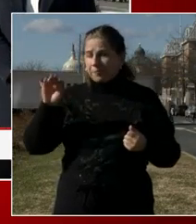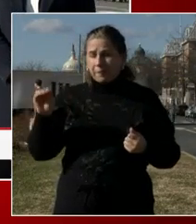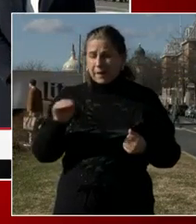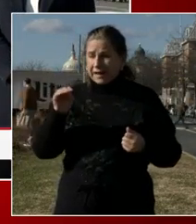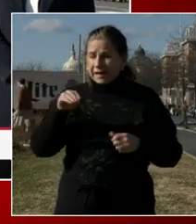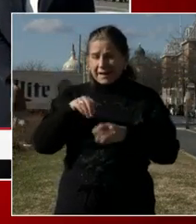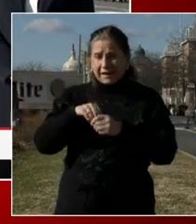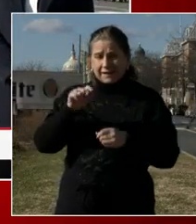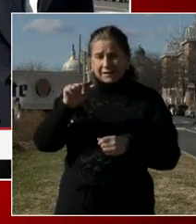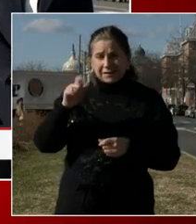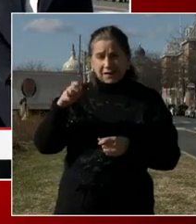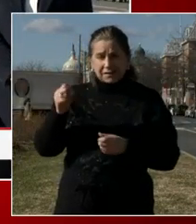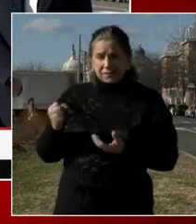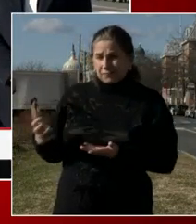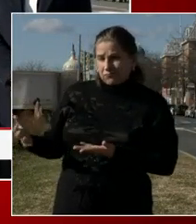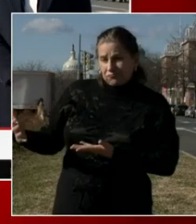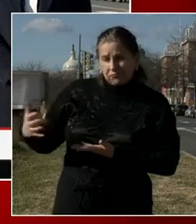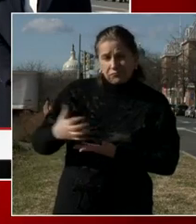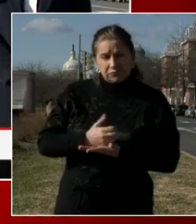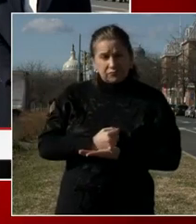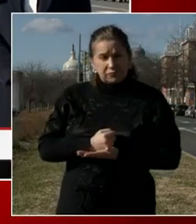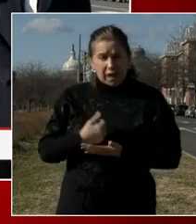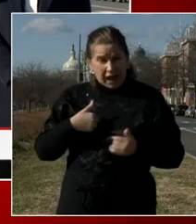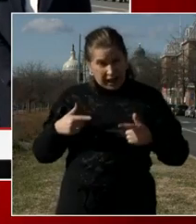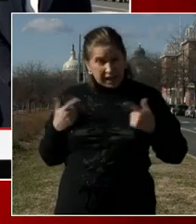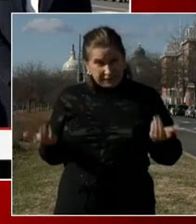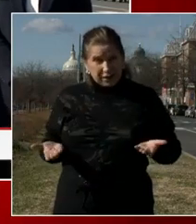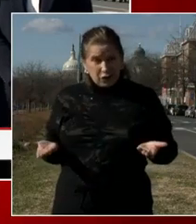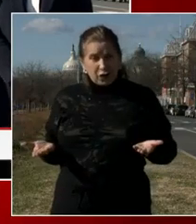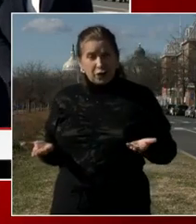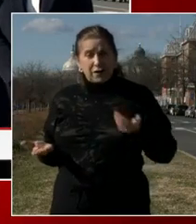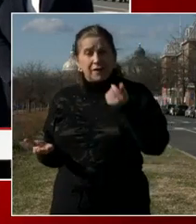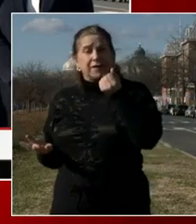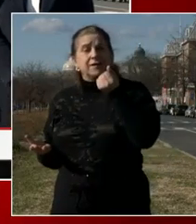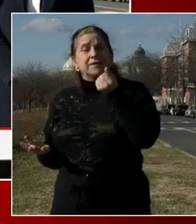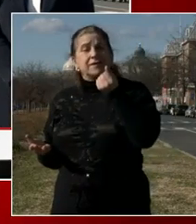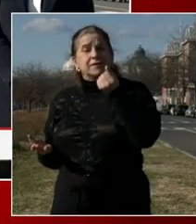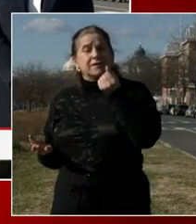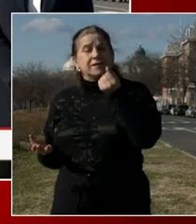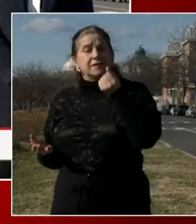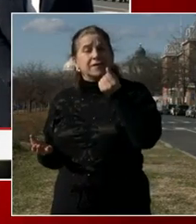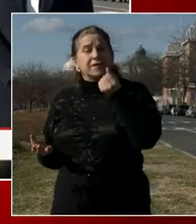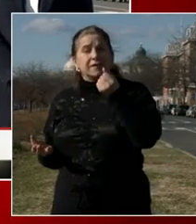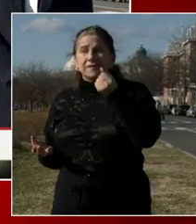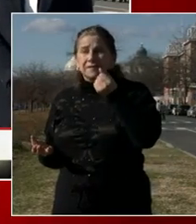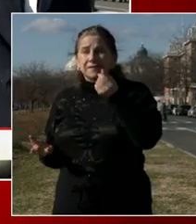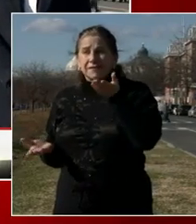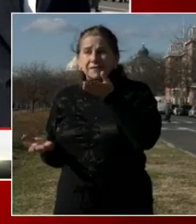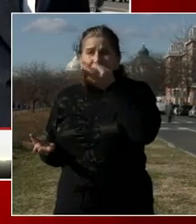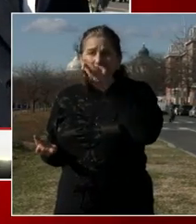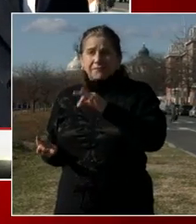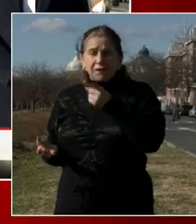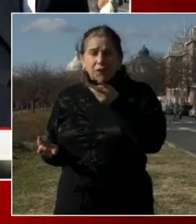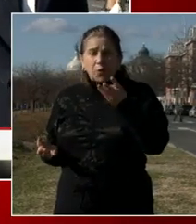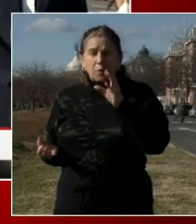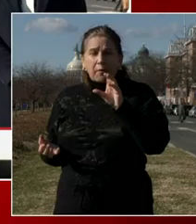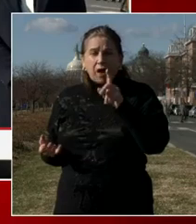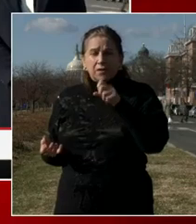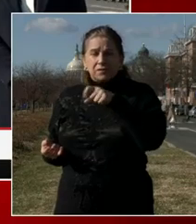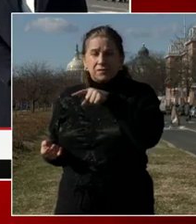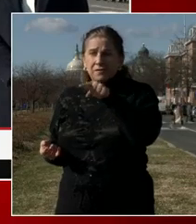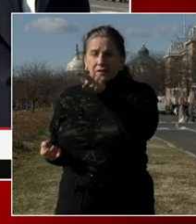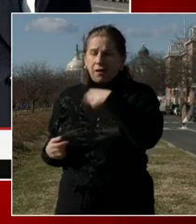in the ward that we're in now just a few blocks from here. And I moved here simply because I enjoy Ward 6 and Capitol Hill.